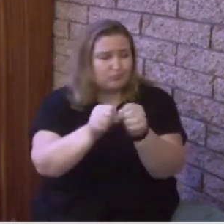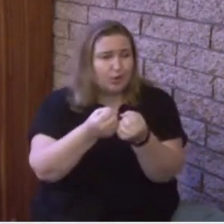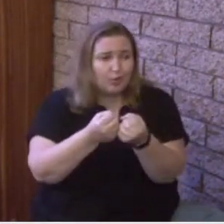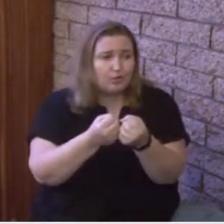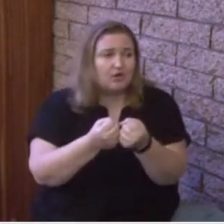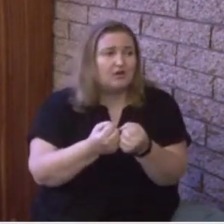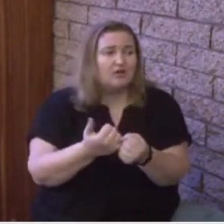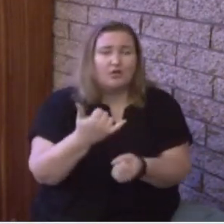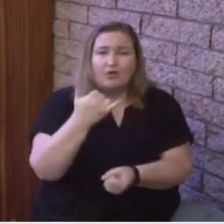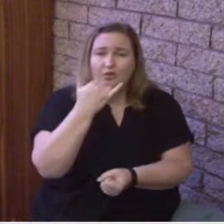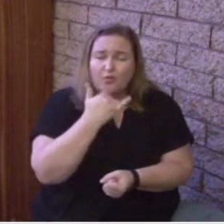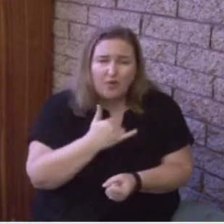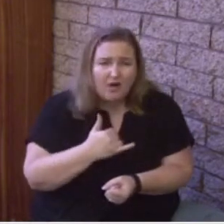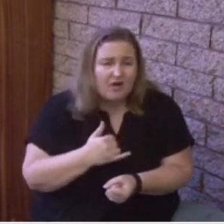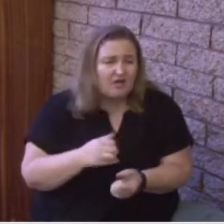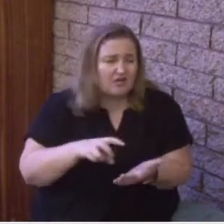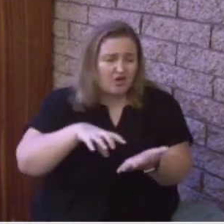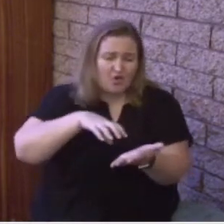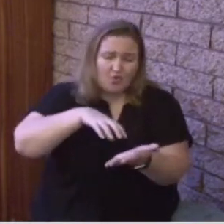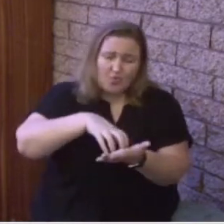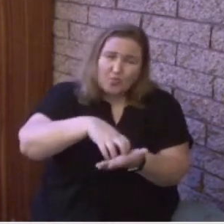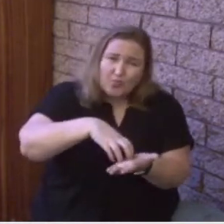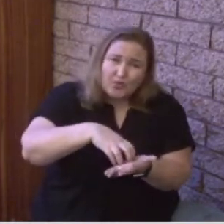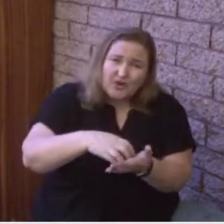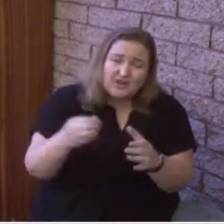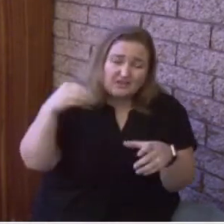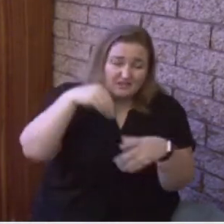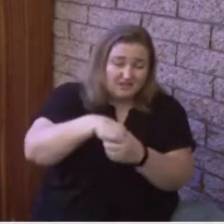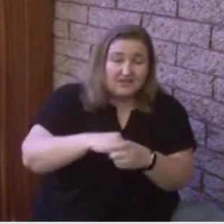that we are frail, and that we are weak in our sin.